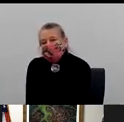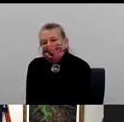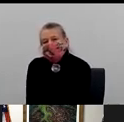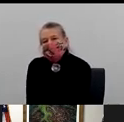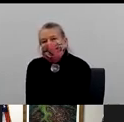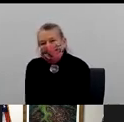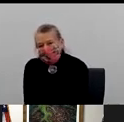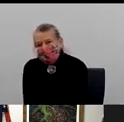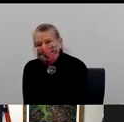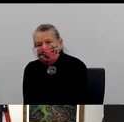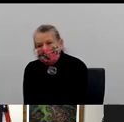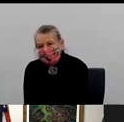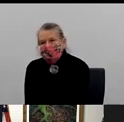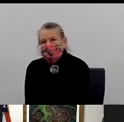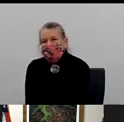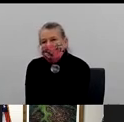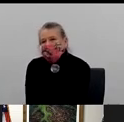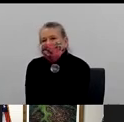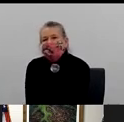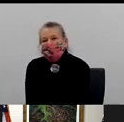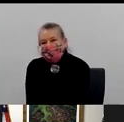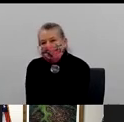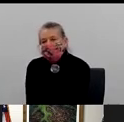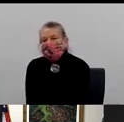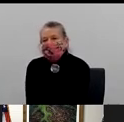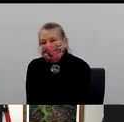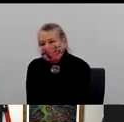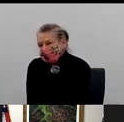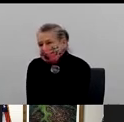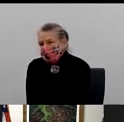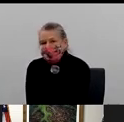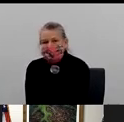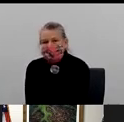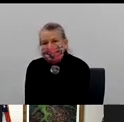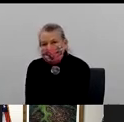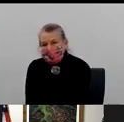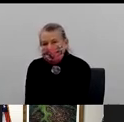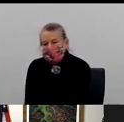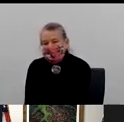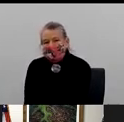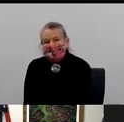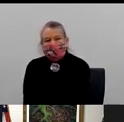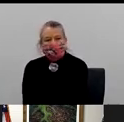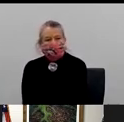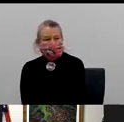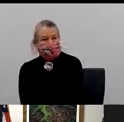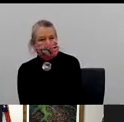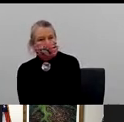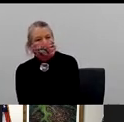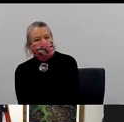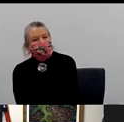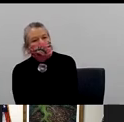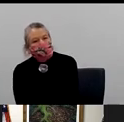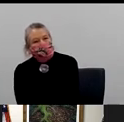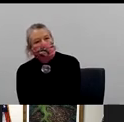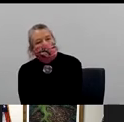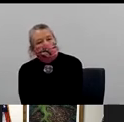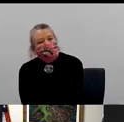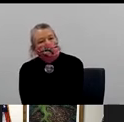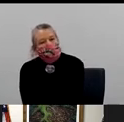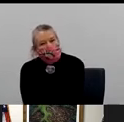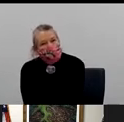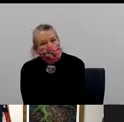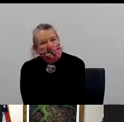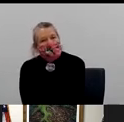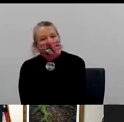it, it's really gratifying. So thank you so much for your work, for your time, for your presentation. This concludes our second in